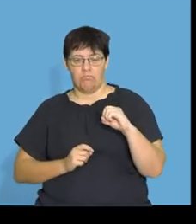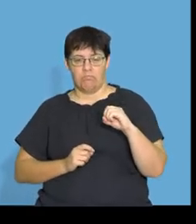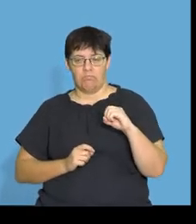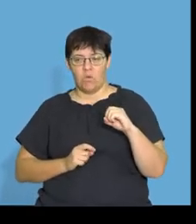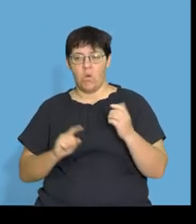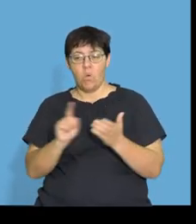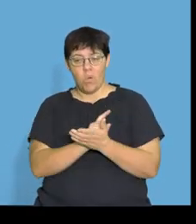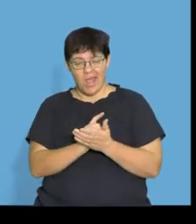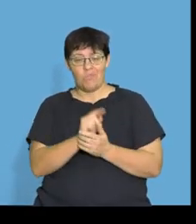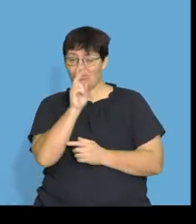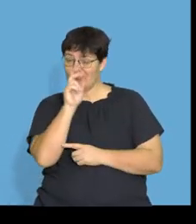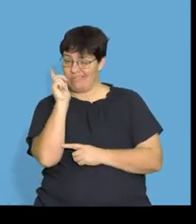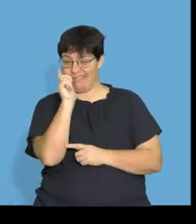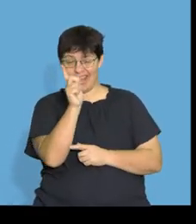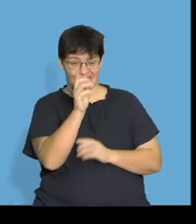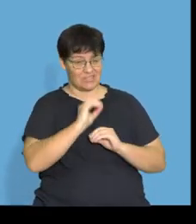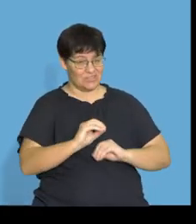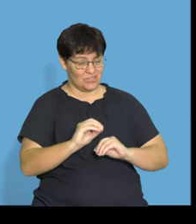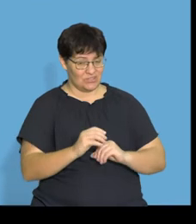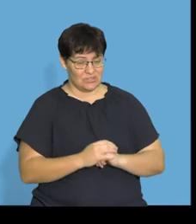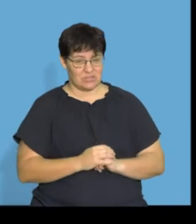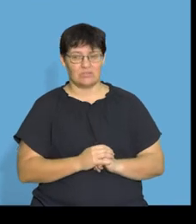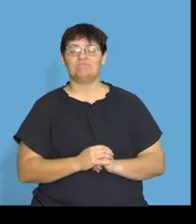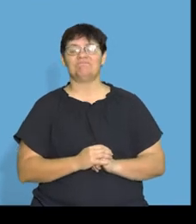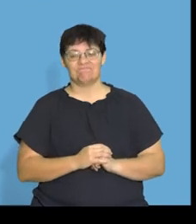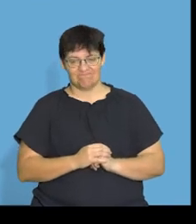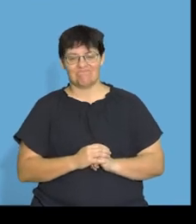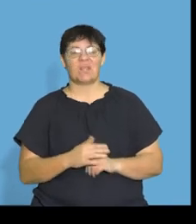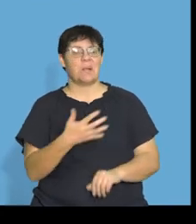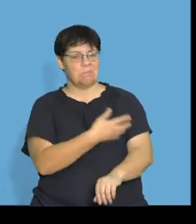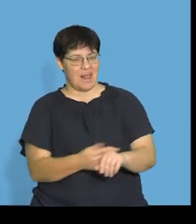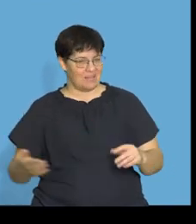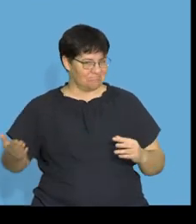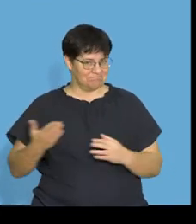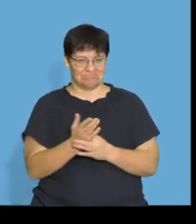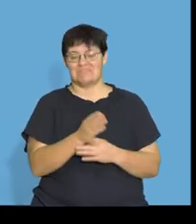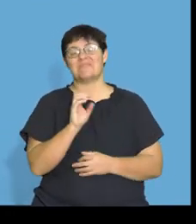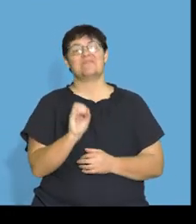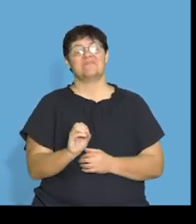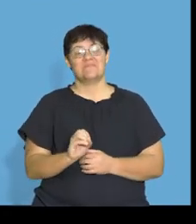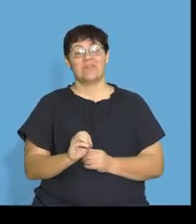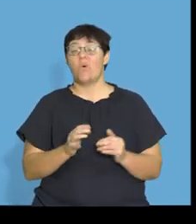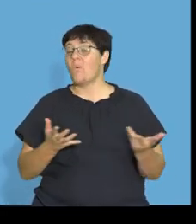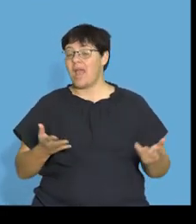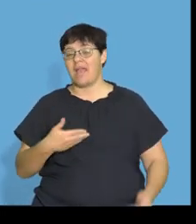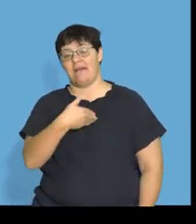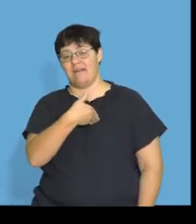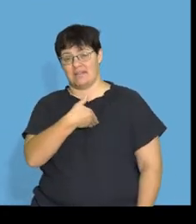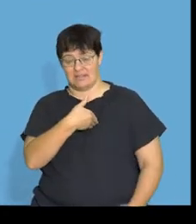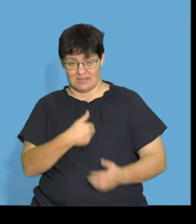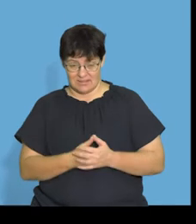hard. Because fat at some point, and you'll see later lessons, it does enter the bloodstream,